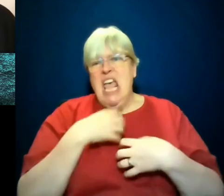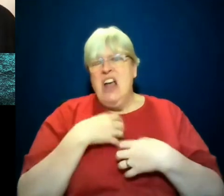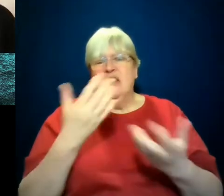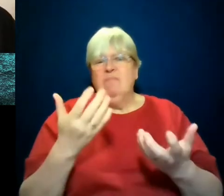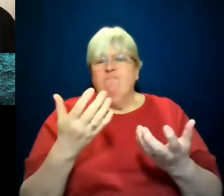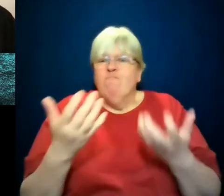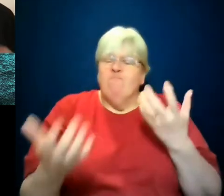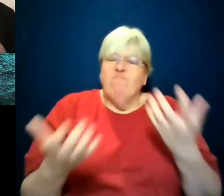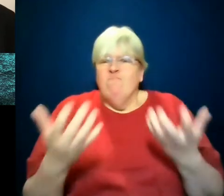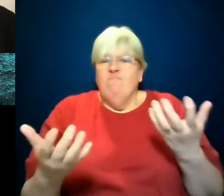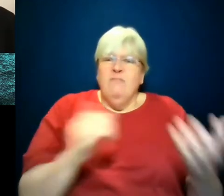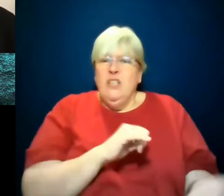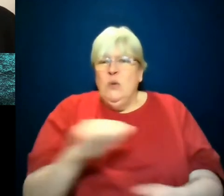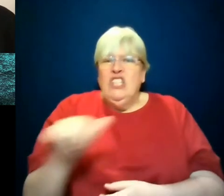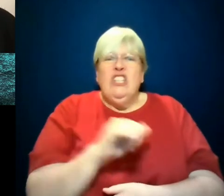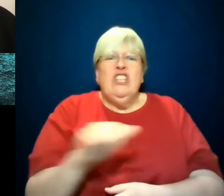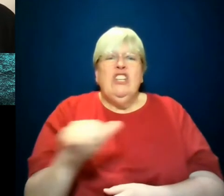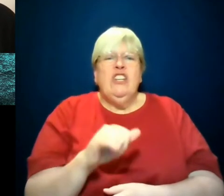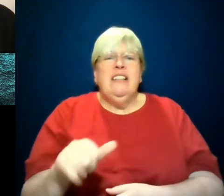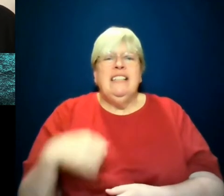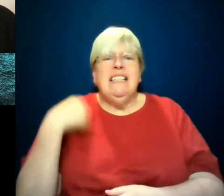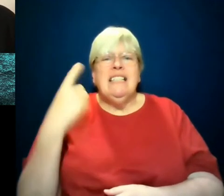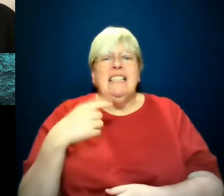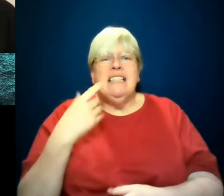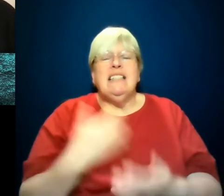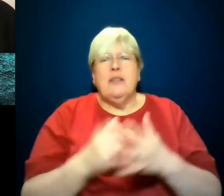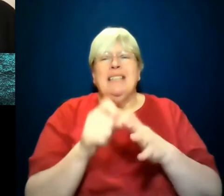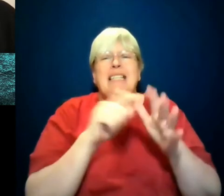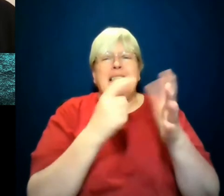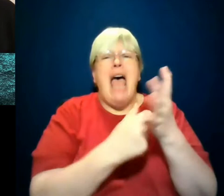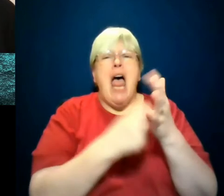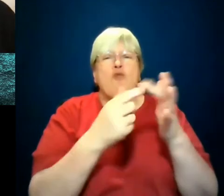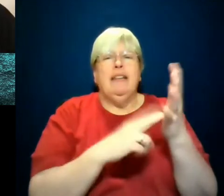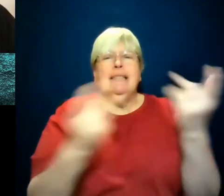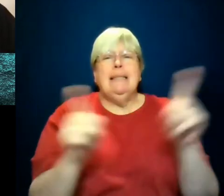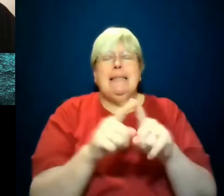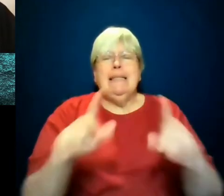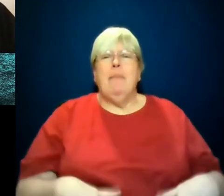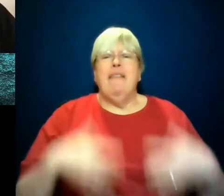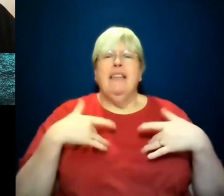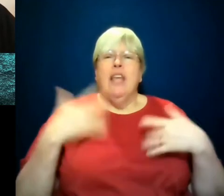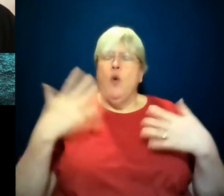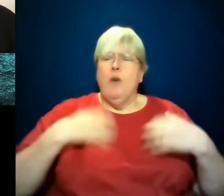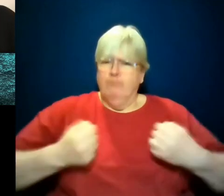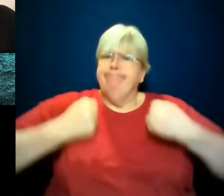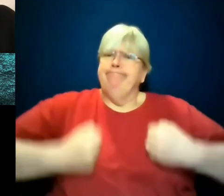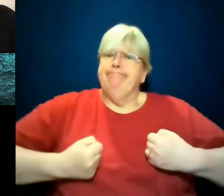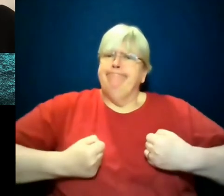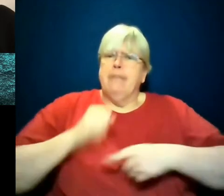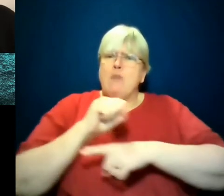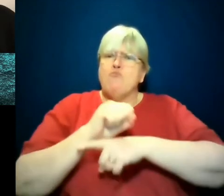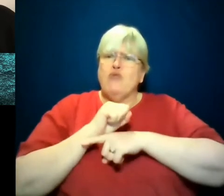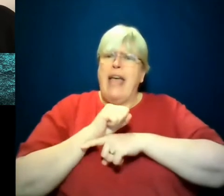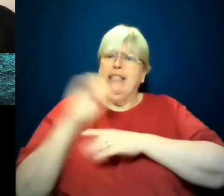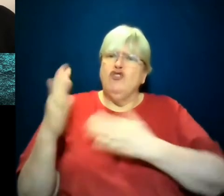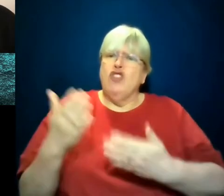I found Darren in that pole in wanting to stand up and protect and serve. And also feeling like he's doing all